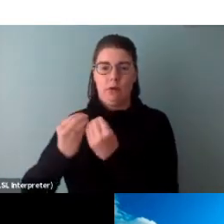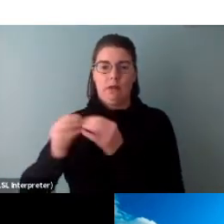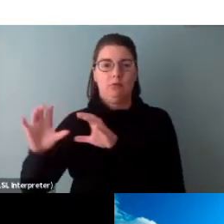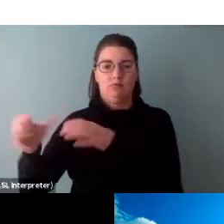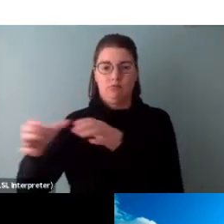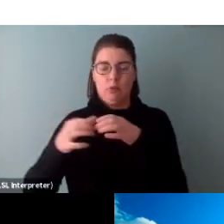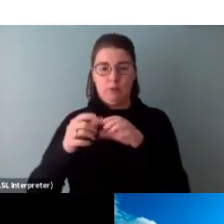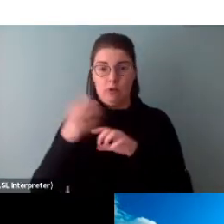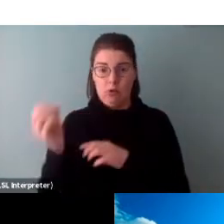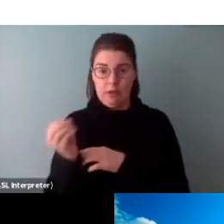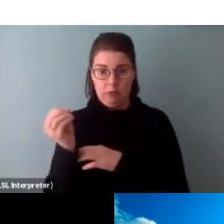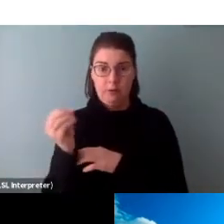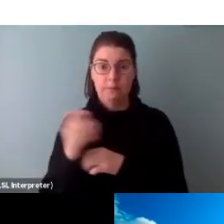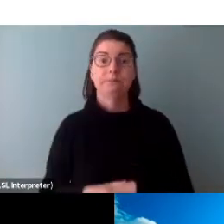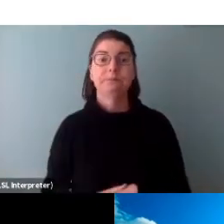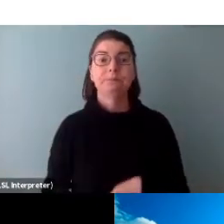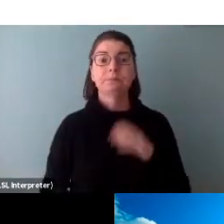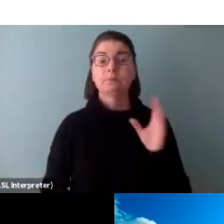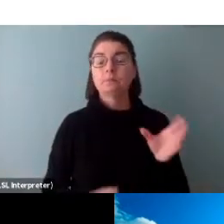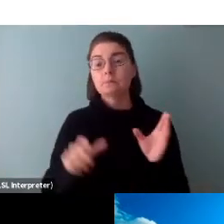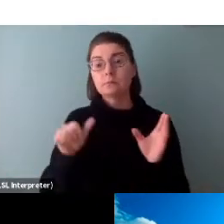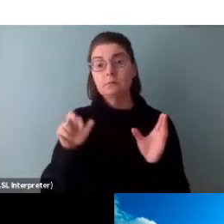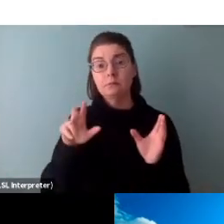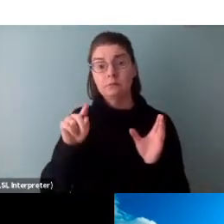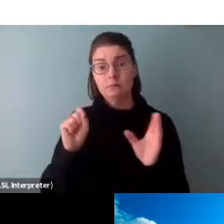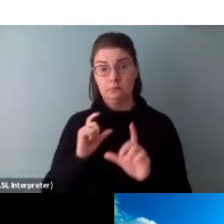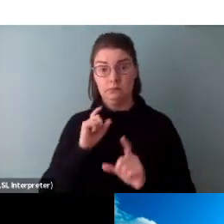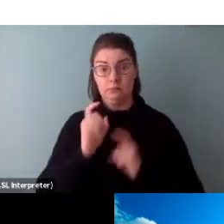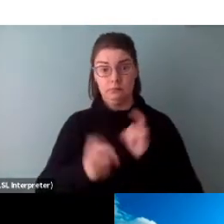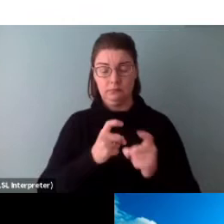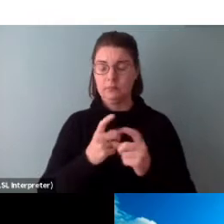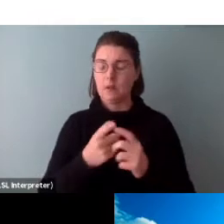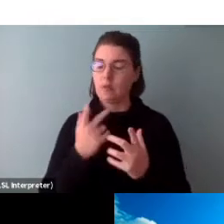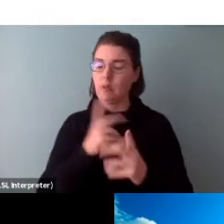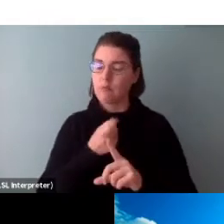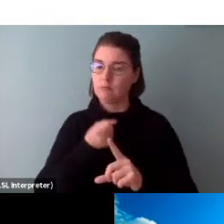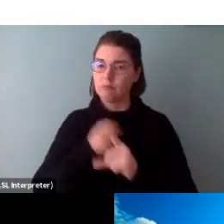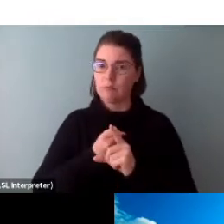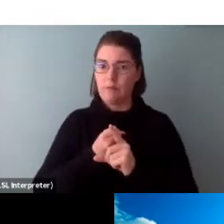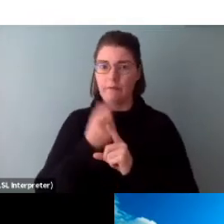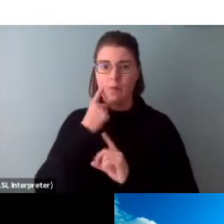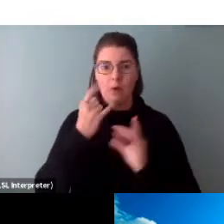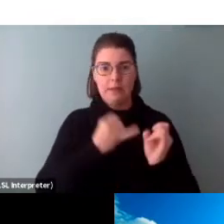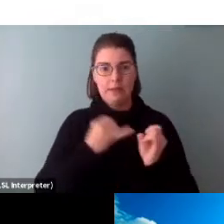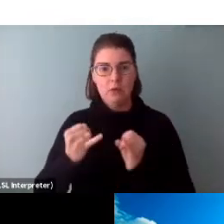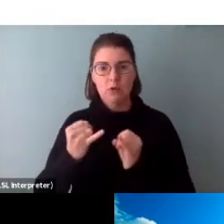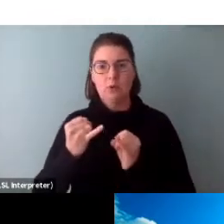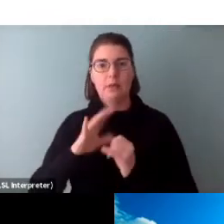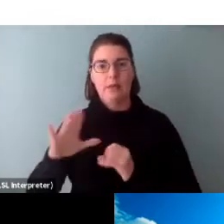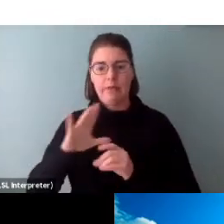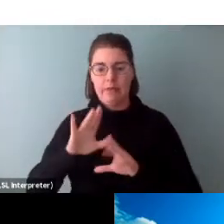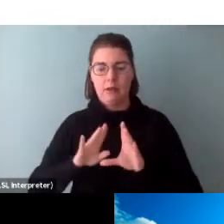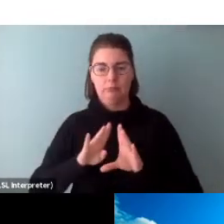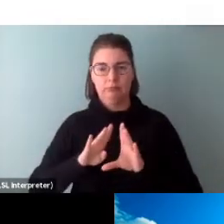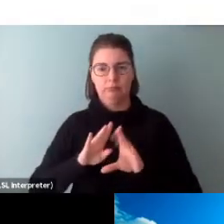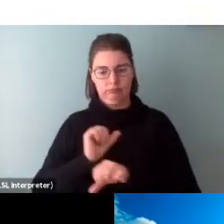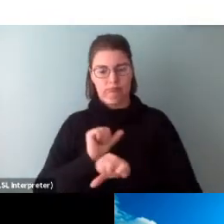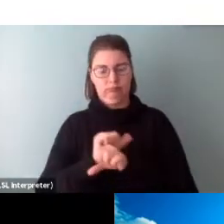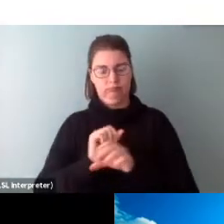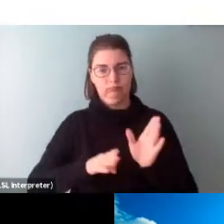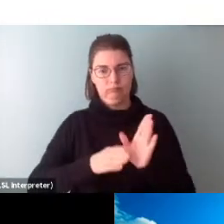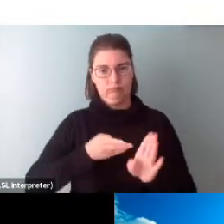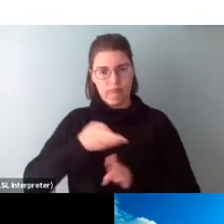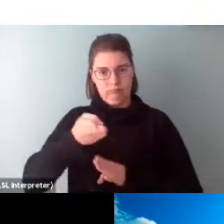Arts grants can have a tremendous impact on individuals and their artistic careers, but are also significant investment